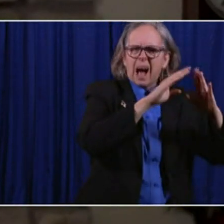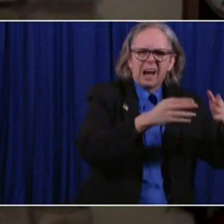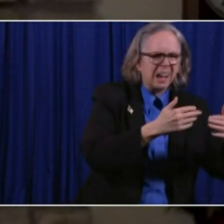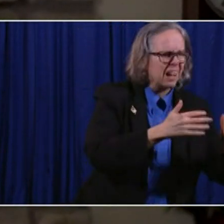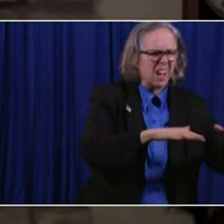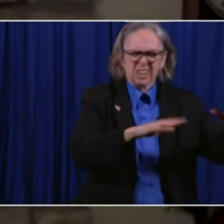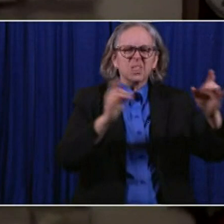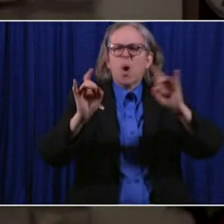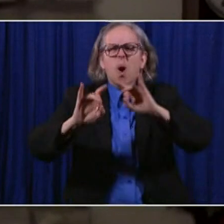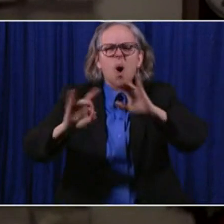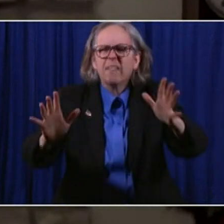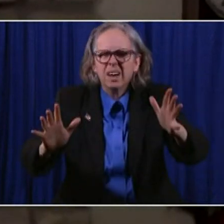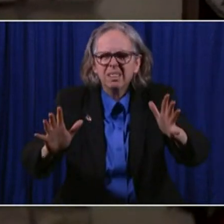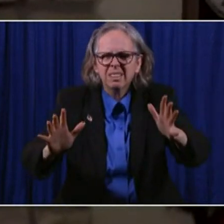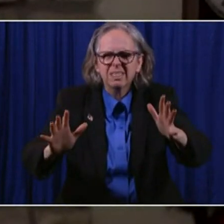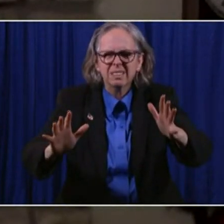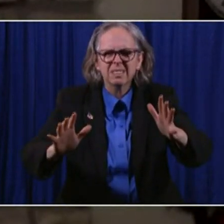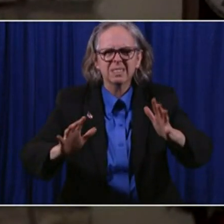horrible day.